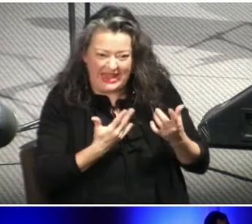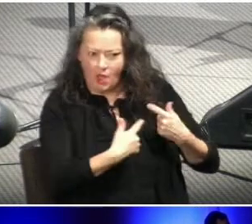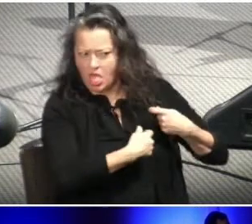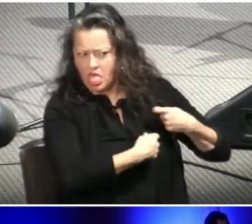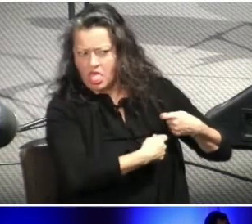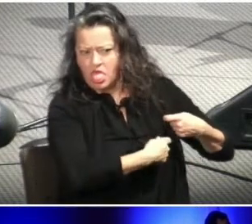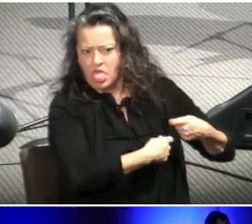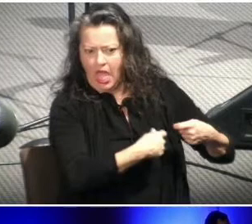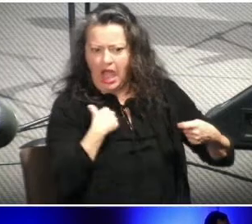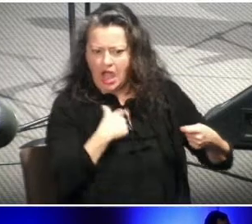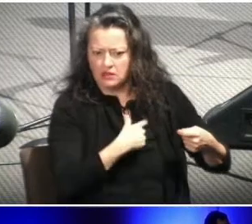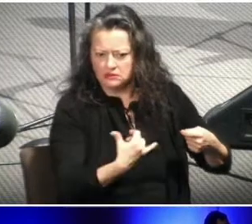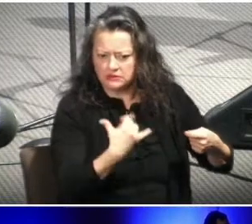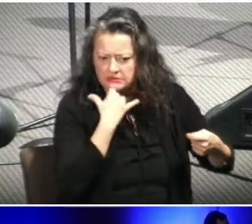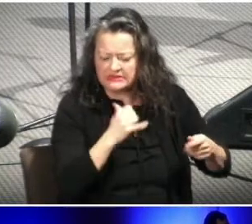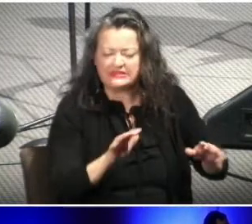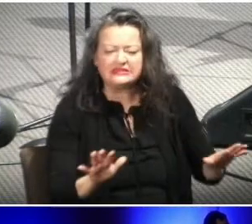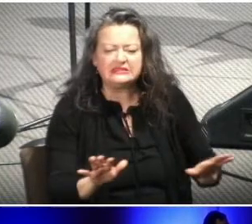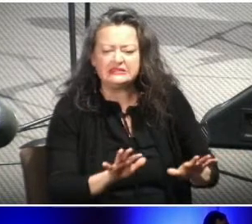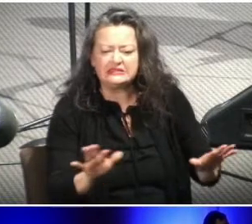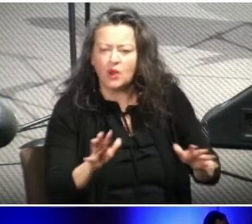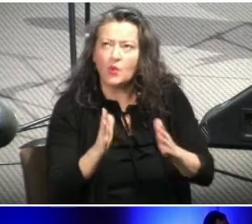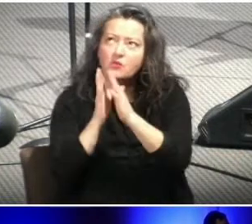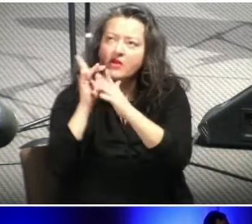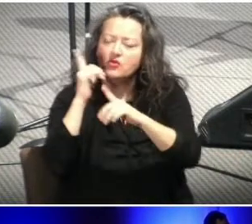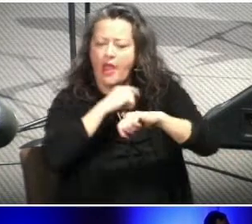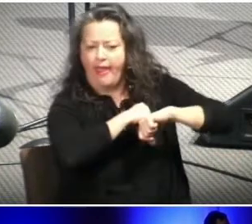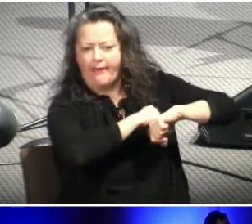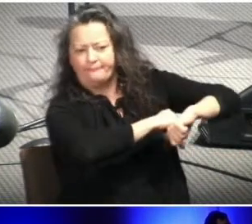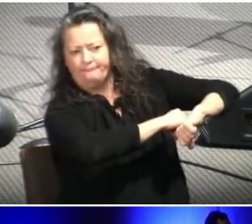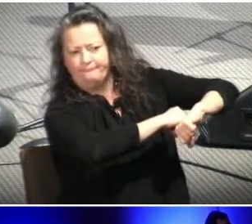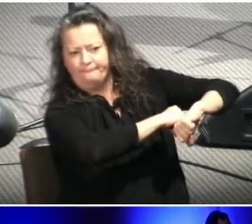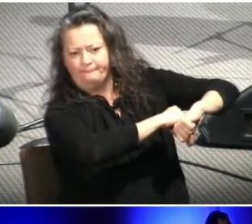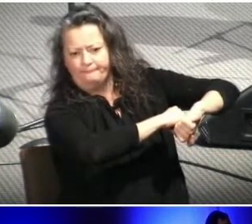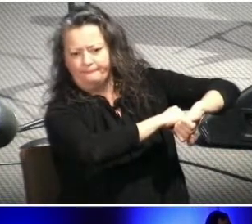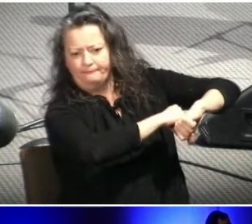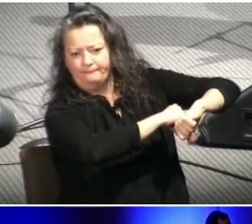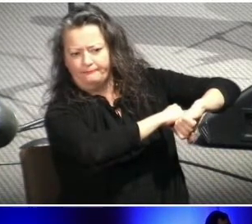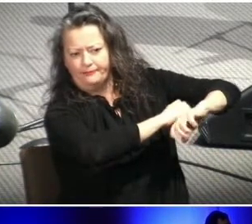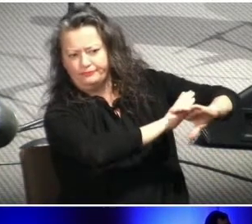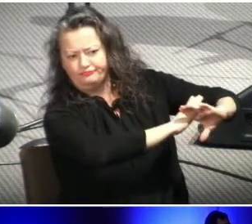against all of that in our church family, in the marriages, in Jesus' name.